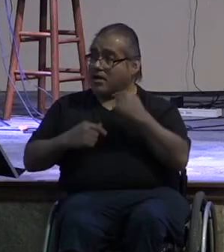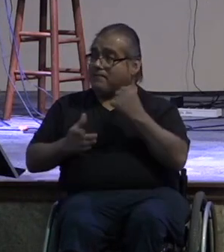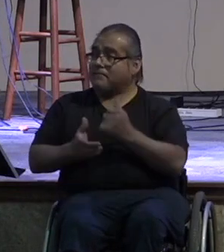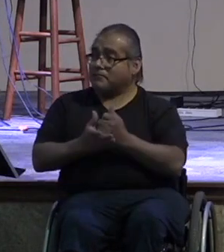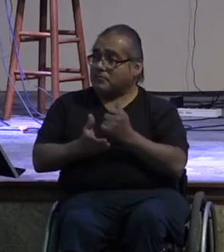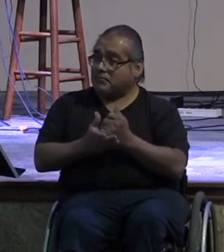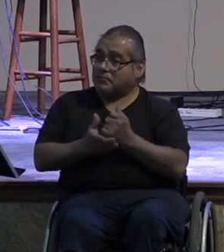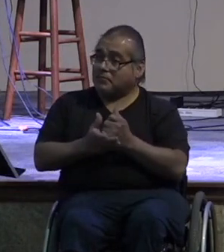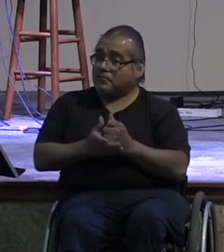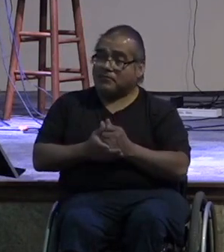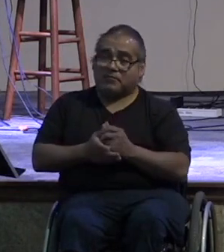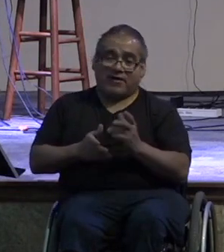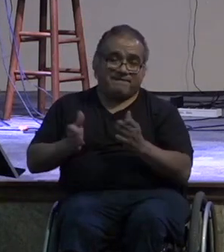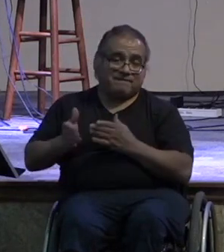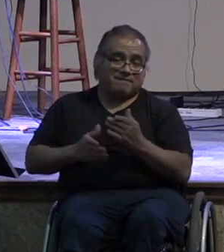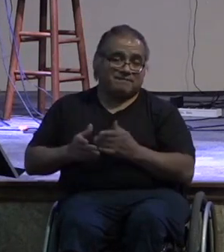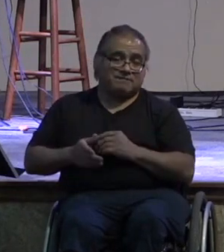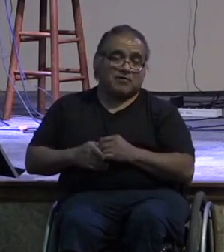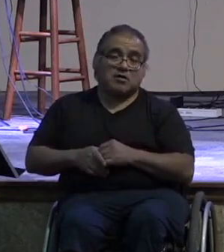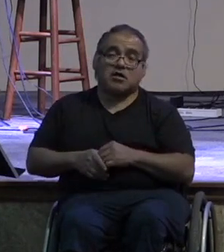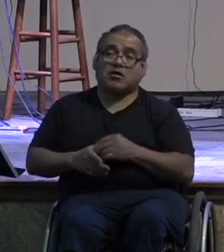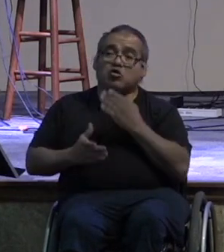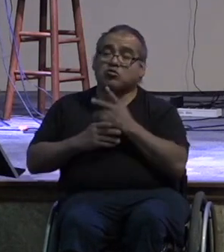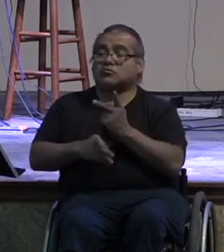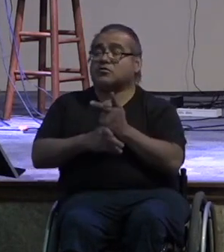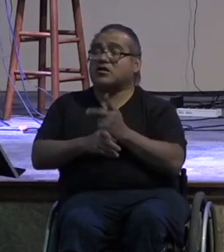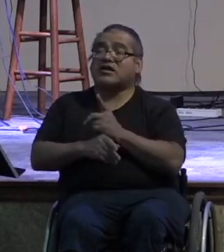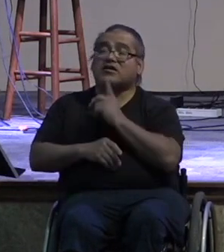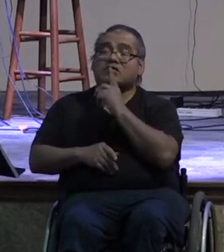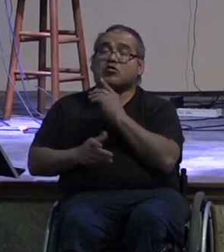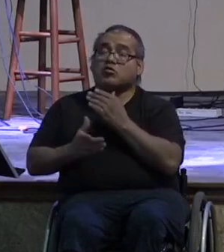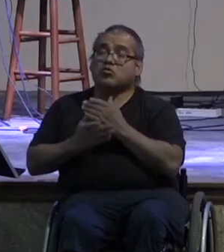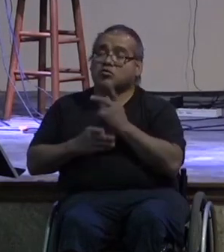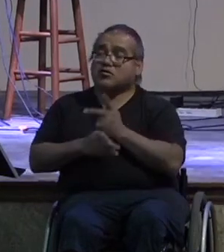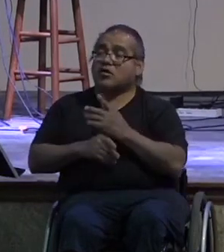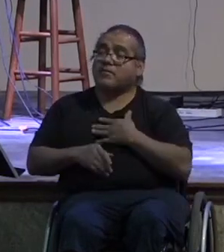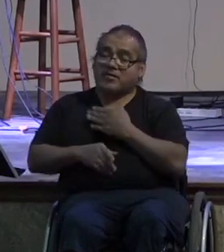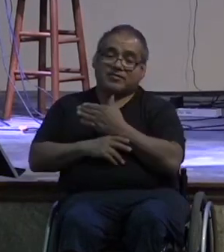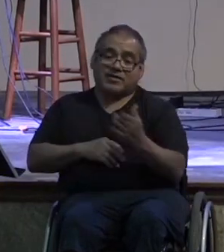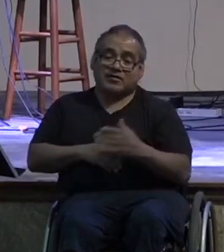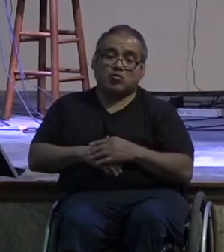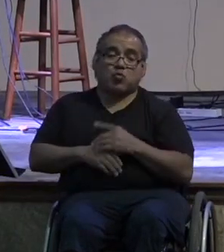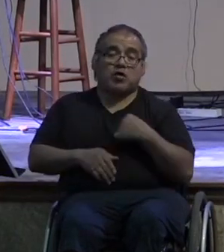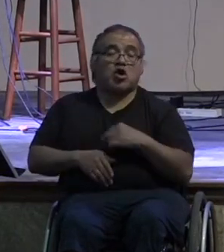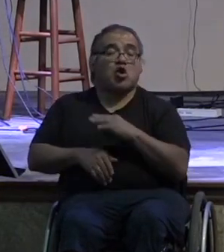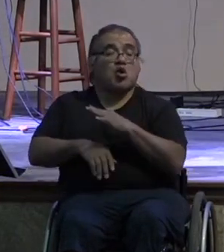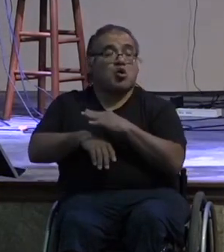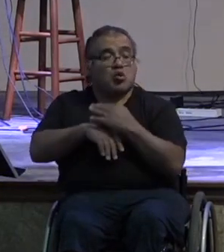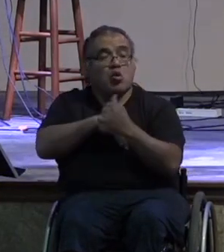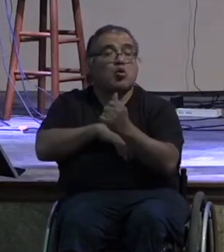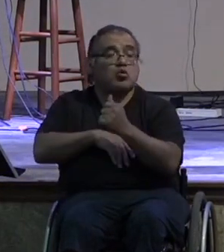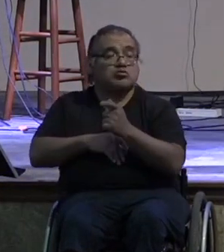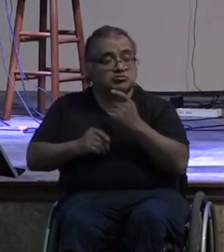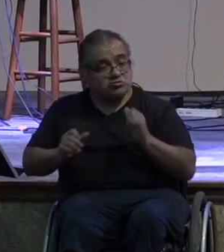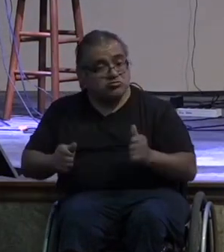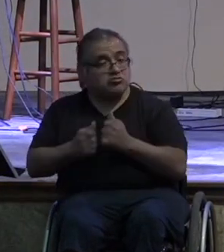to grow relationships i can is that being a good steward of my things it is it is right we're called to build relationships and get to